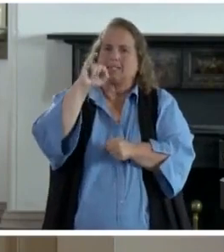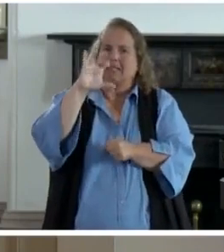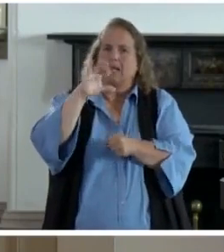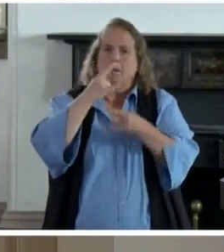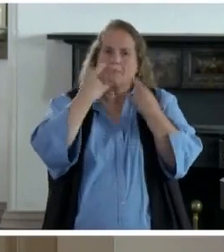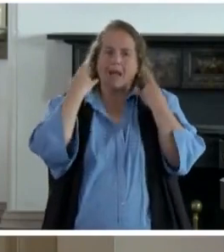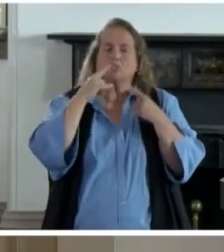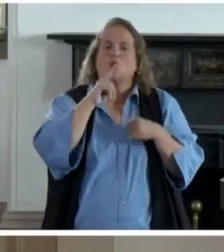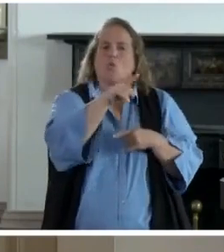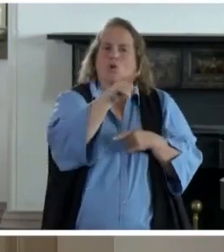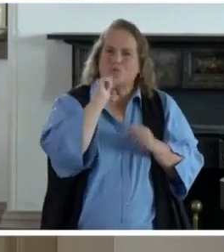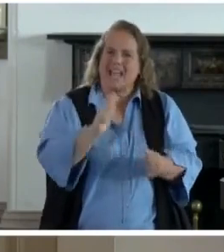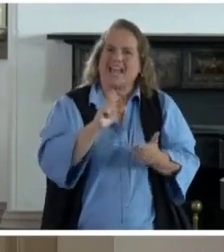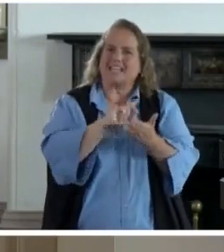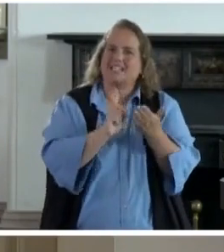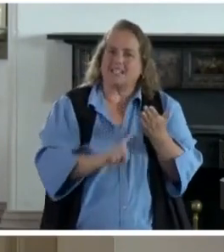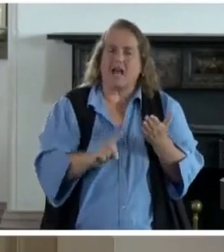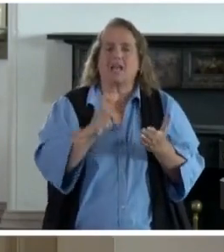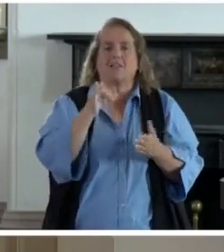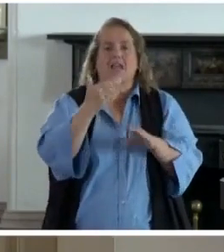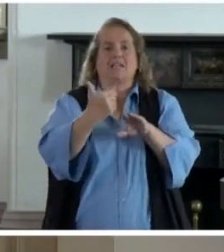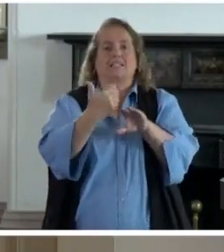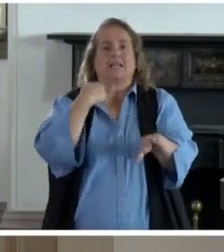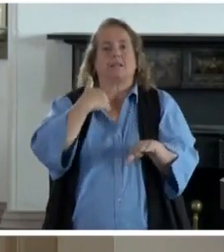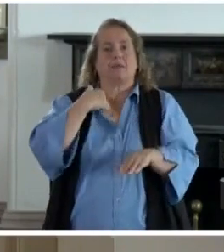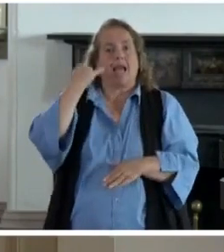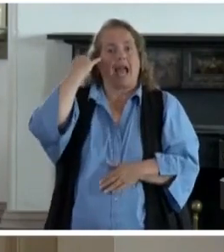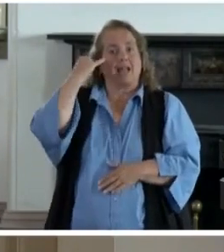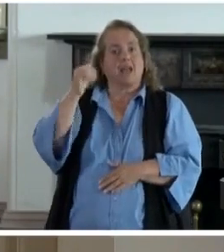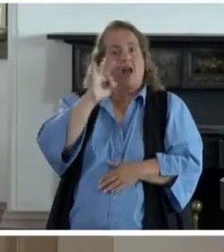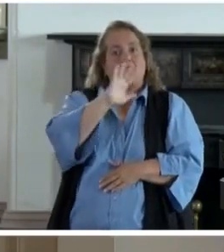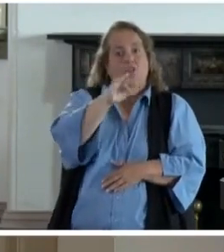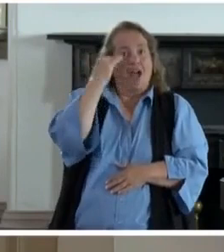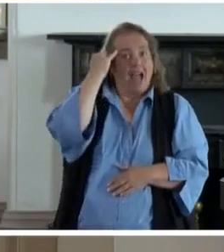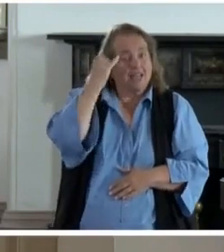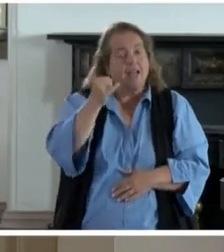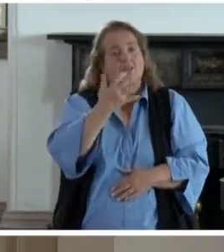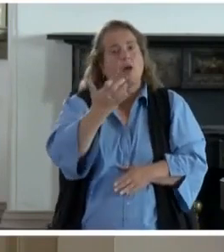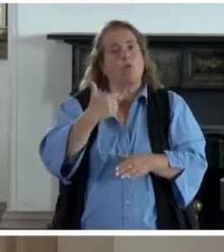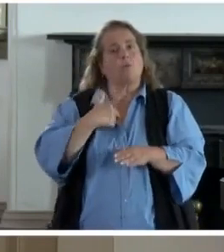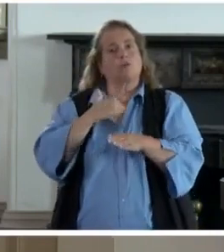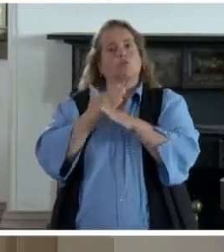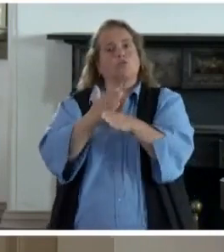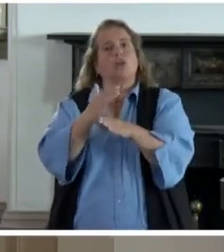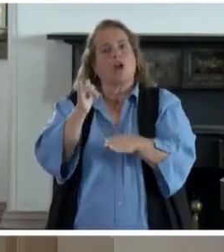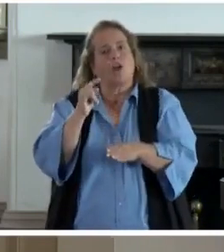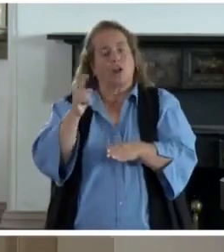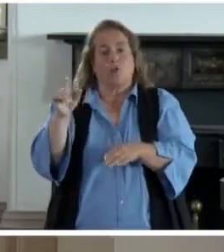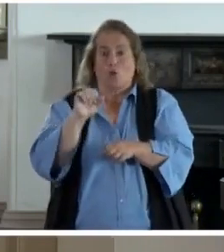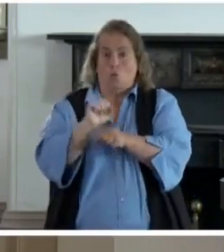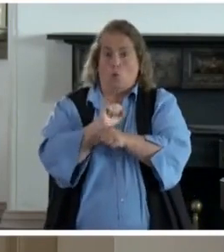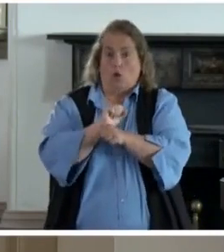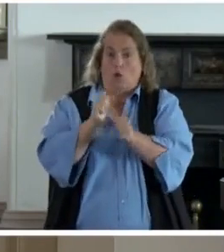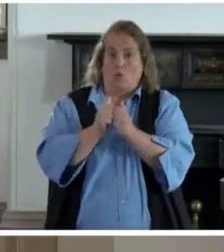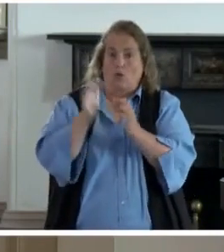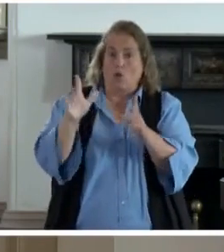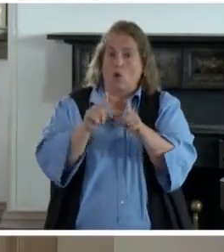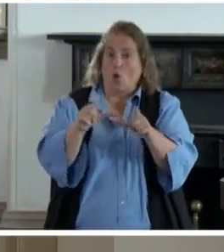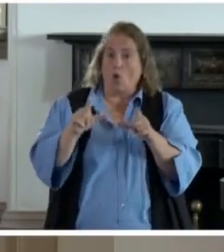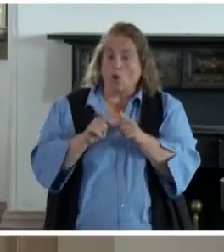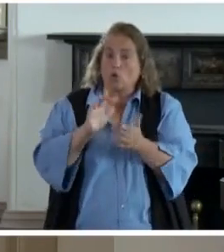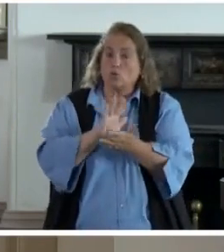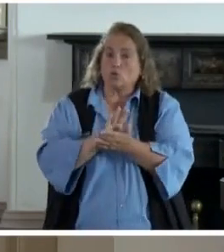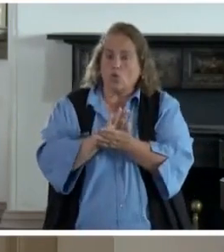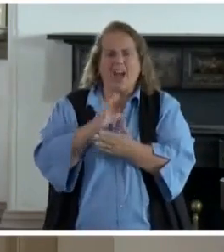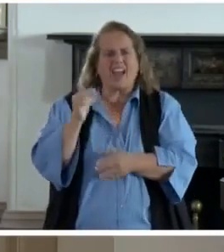an email with their idea. They just want to share it and hope we'll do the same. They're working with their local school and they get it.